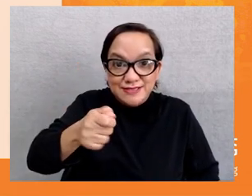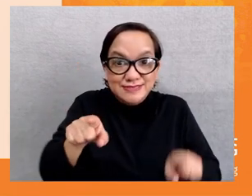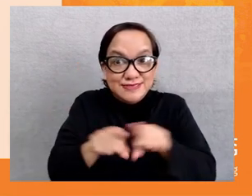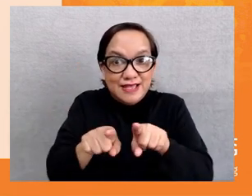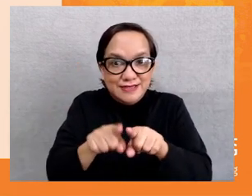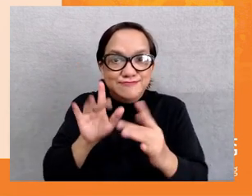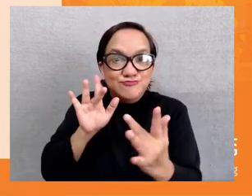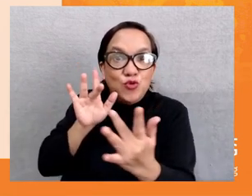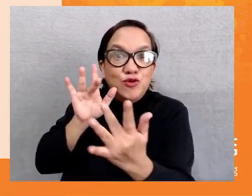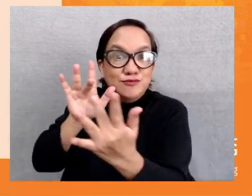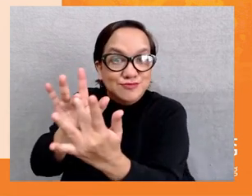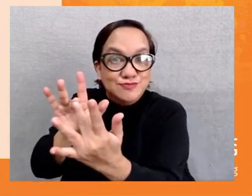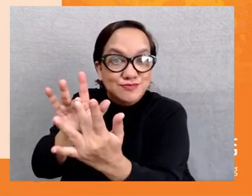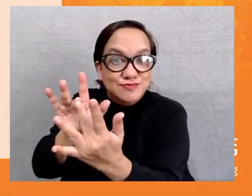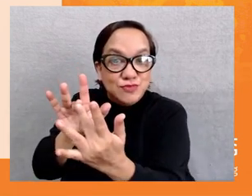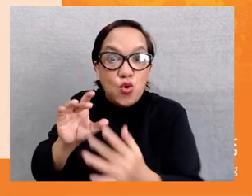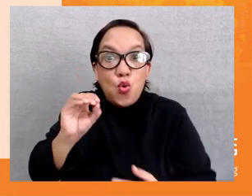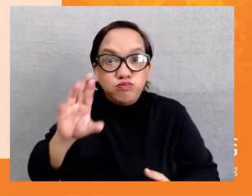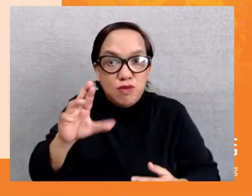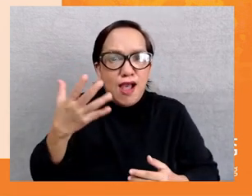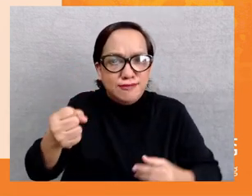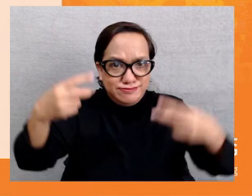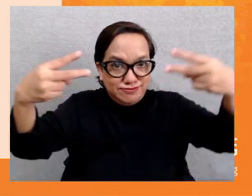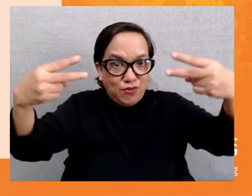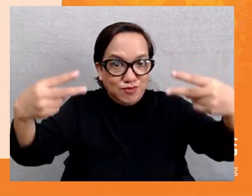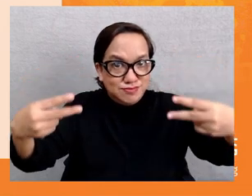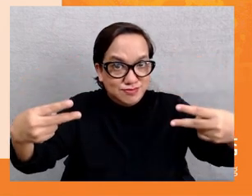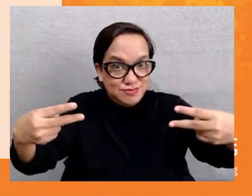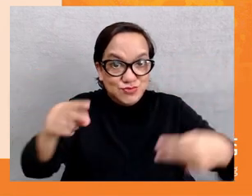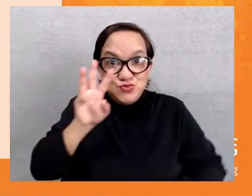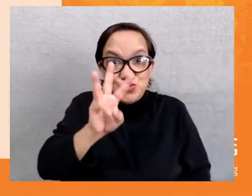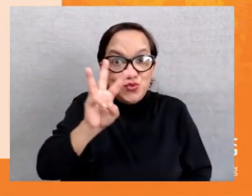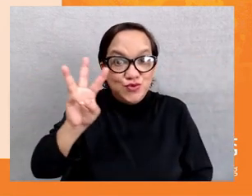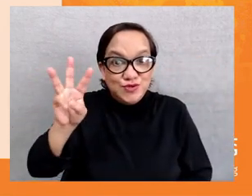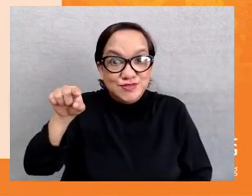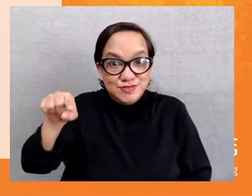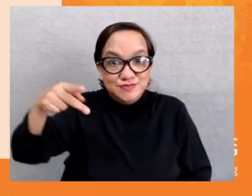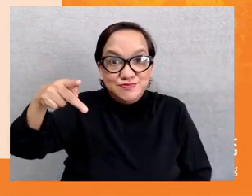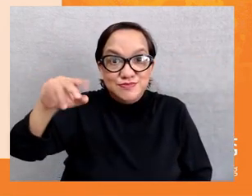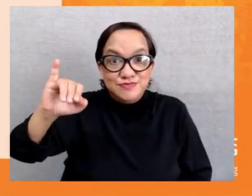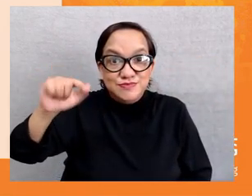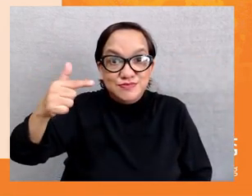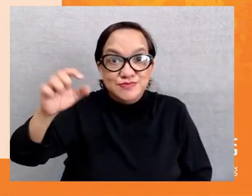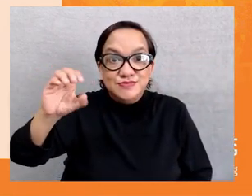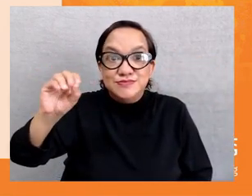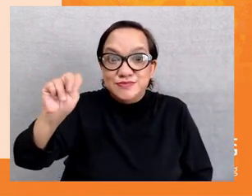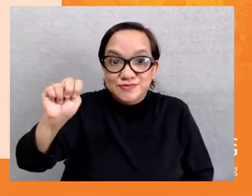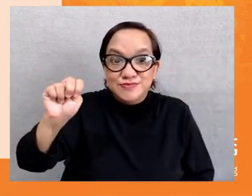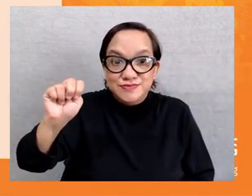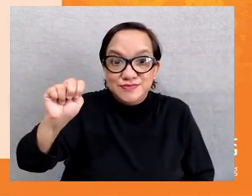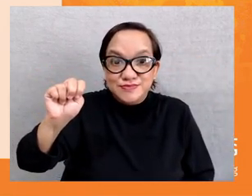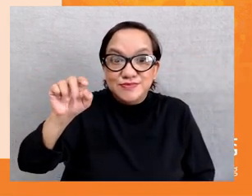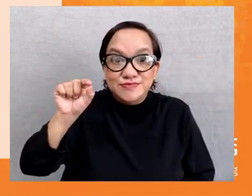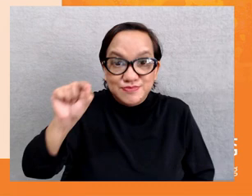.pigeonhole.address bar. Next, key in our event password, which is